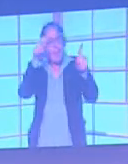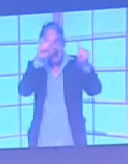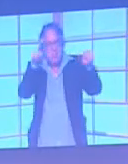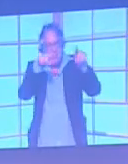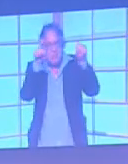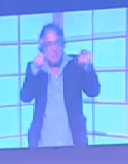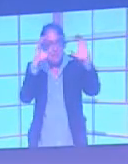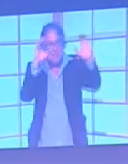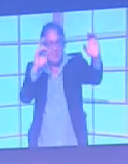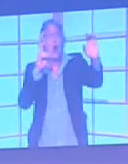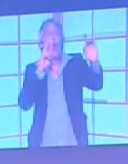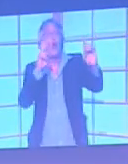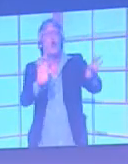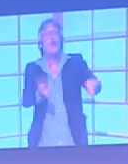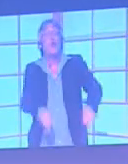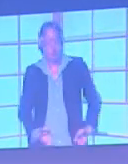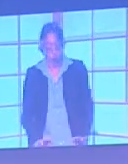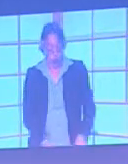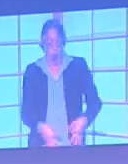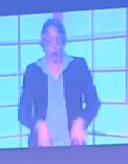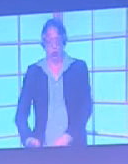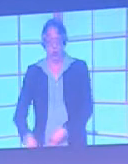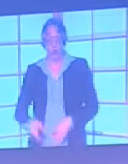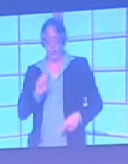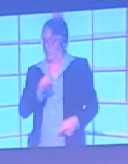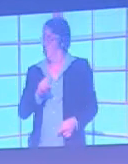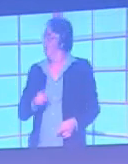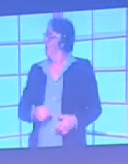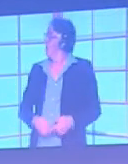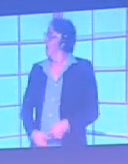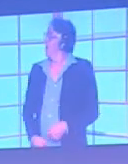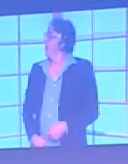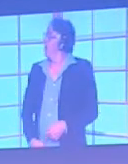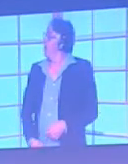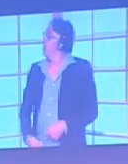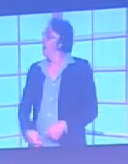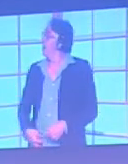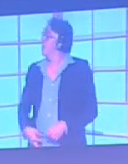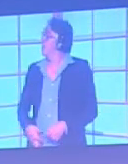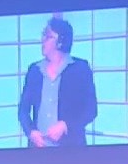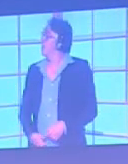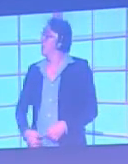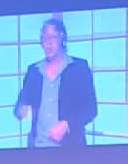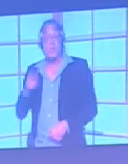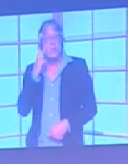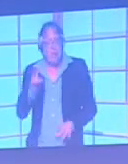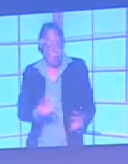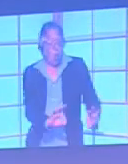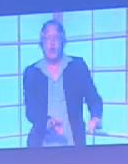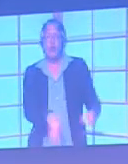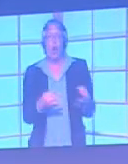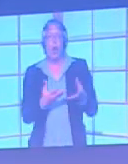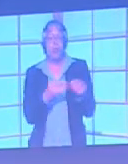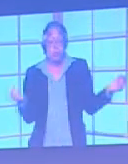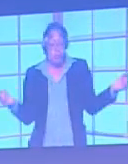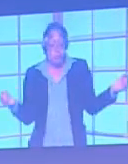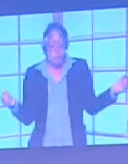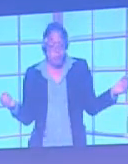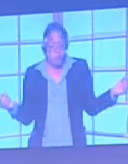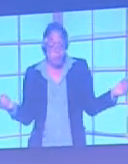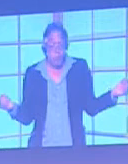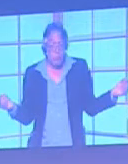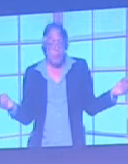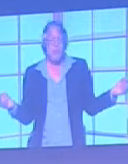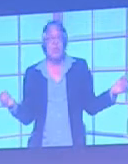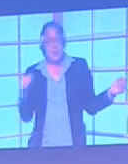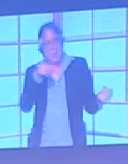yellow and look at the socks, I'm going to simulate into colour blindness, and you notice that those socks have disappeared. Now if